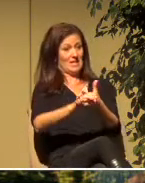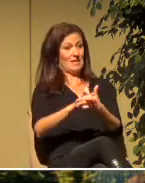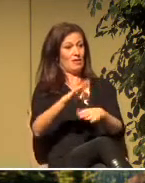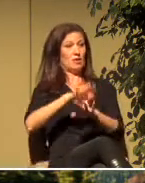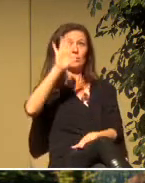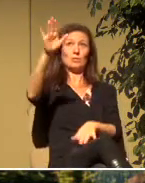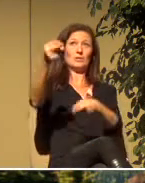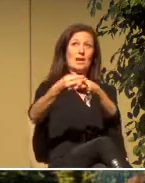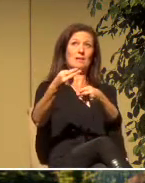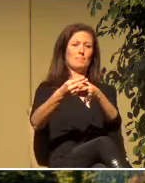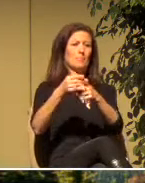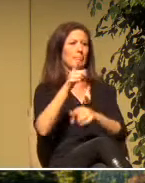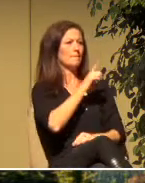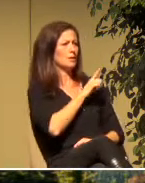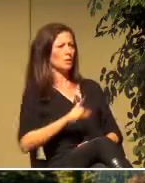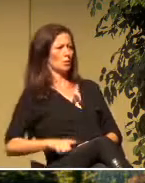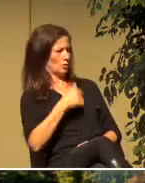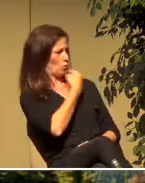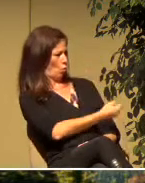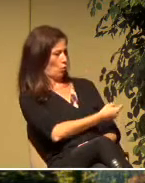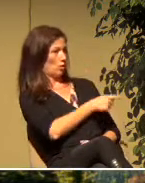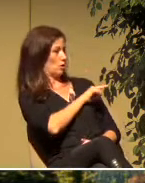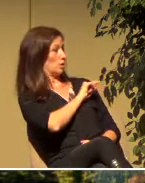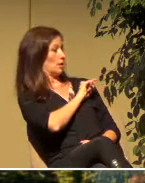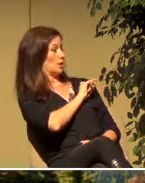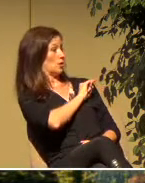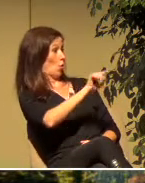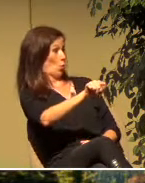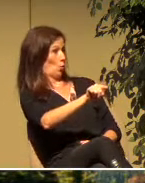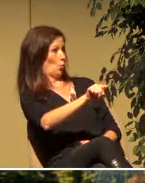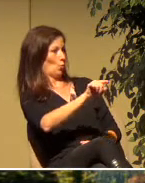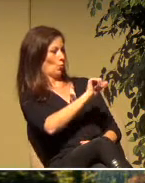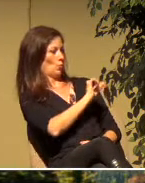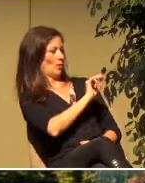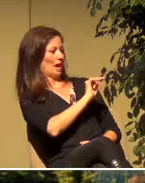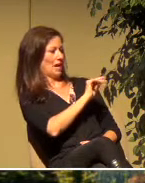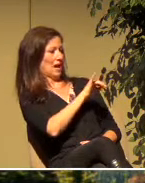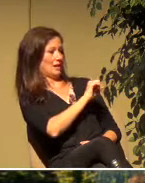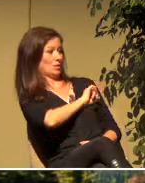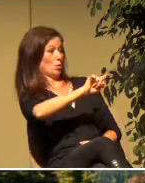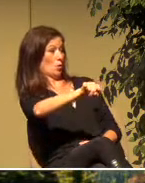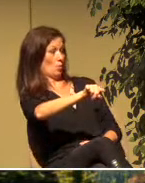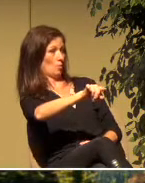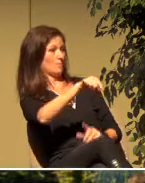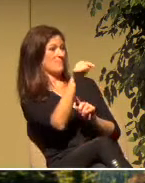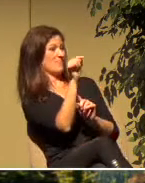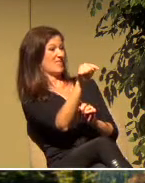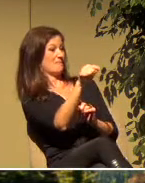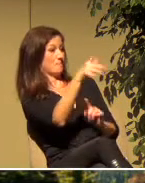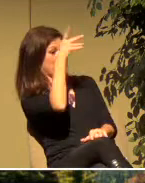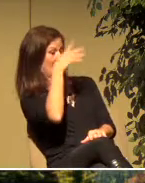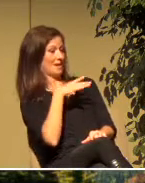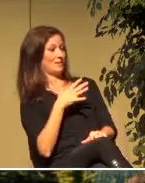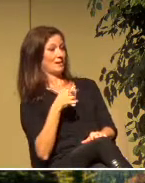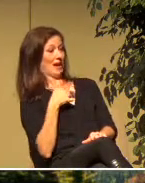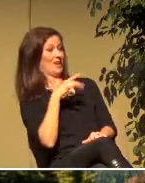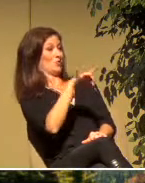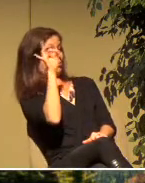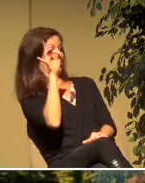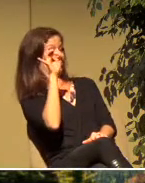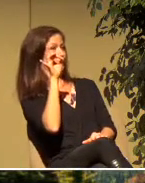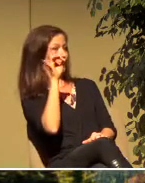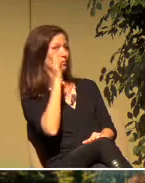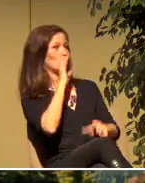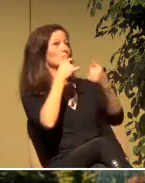But the Lord said to Ananias, Go. This man is my chosen instrument to proclaim my name